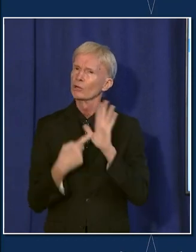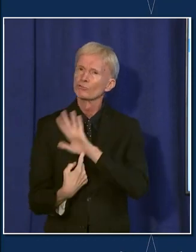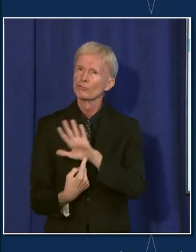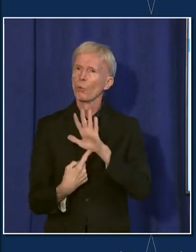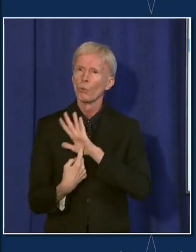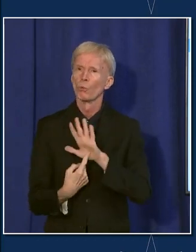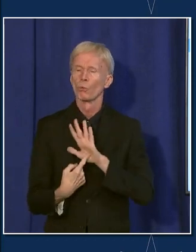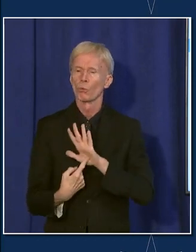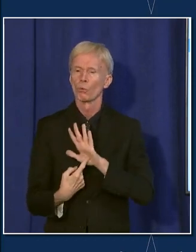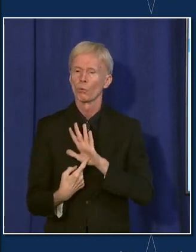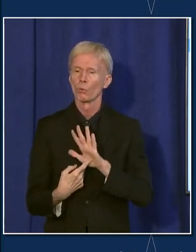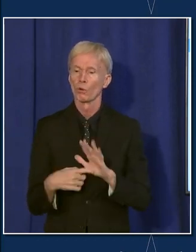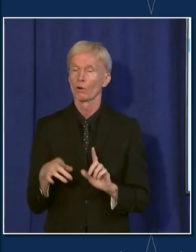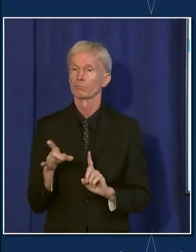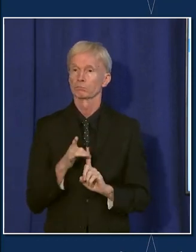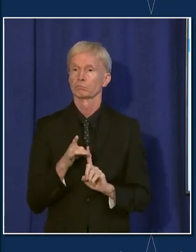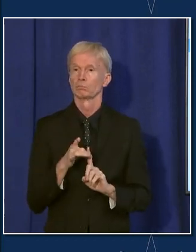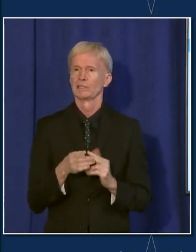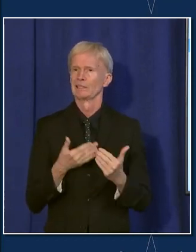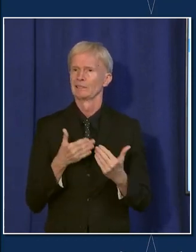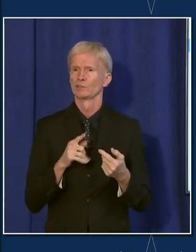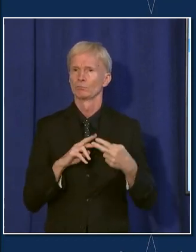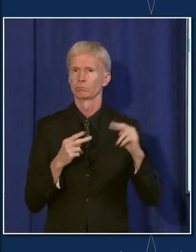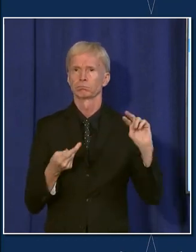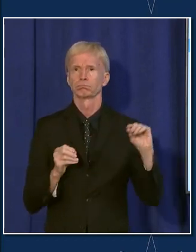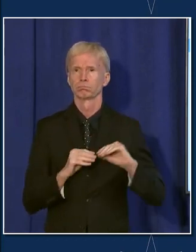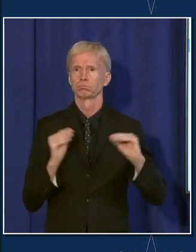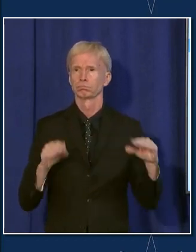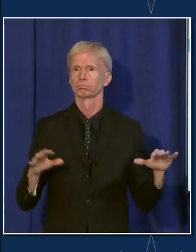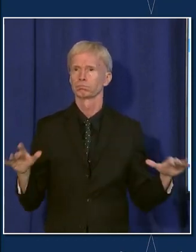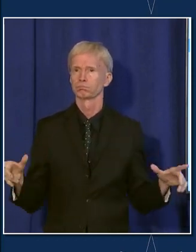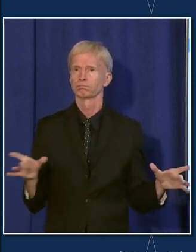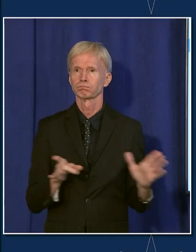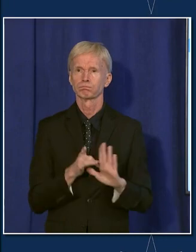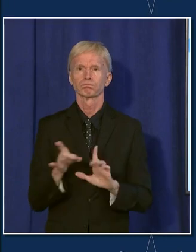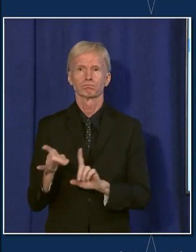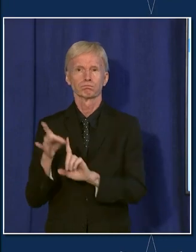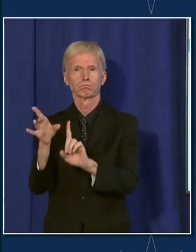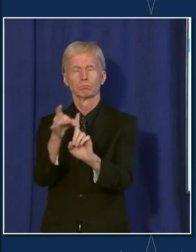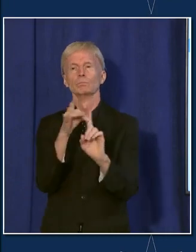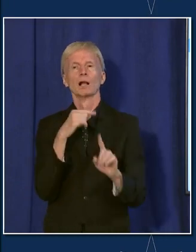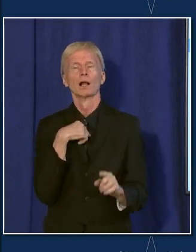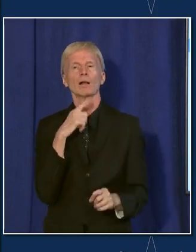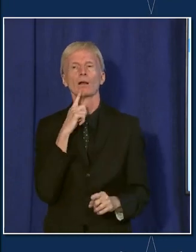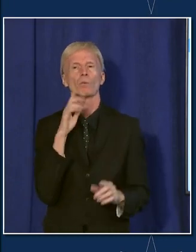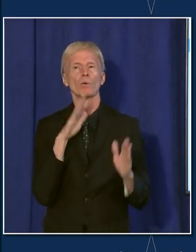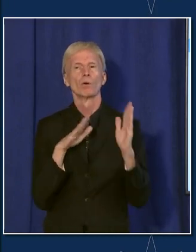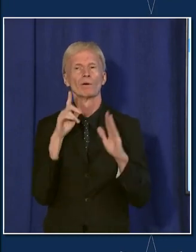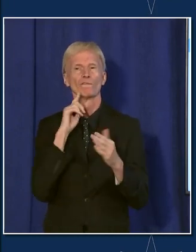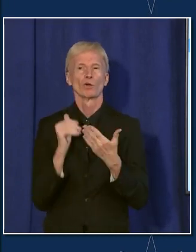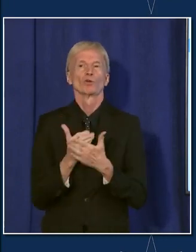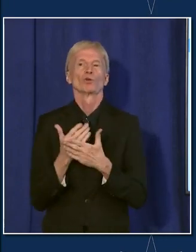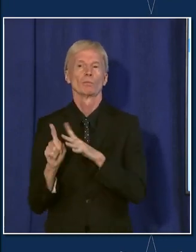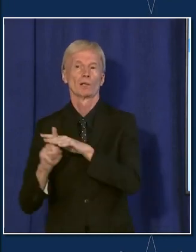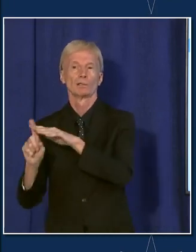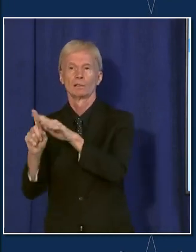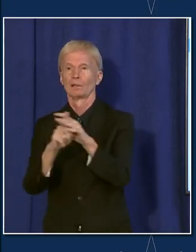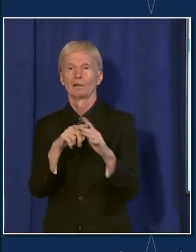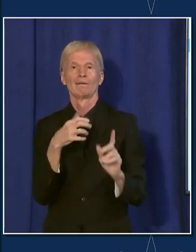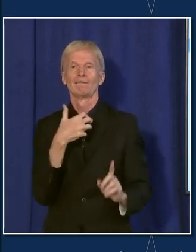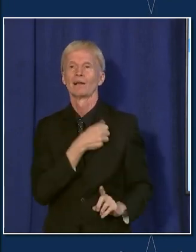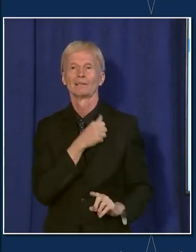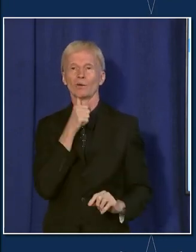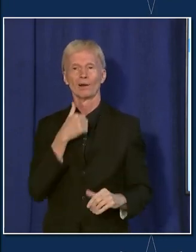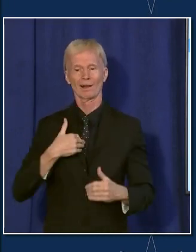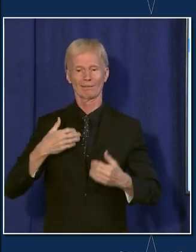the virus can mutate very quickly. And I'm the most worried about the potential for new variants that could emerge that the vaccines are